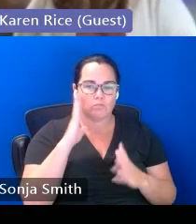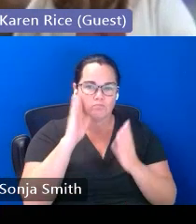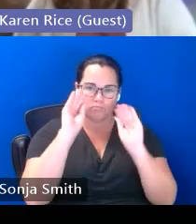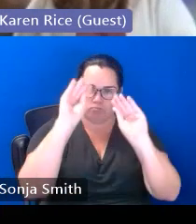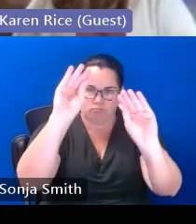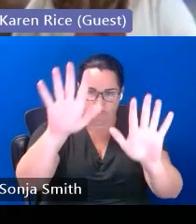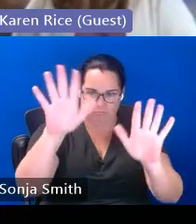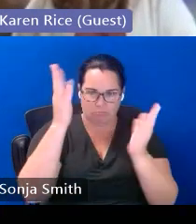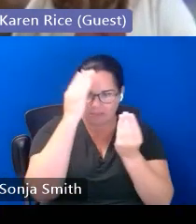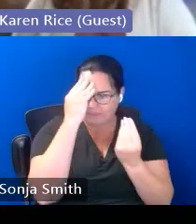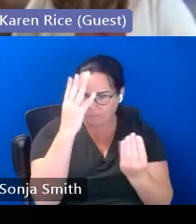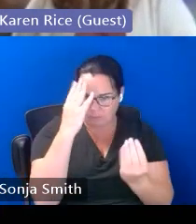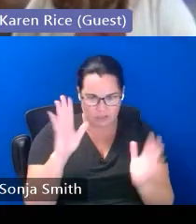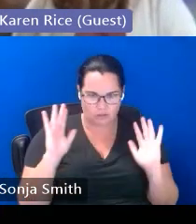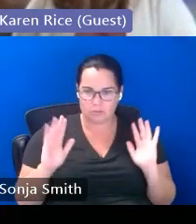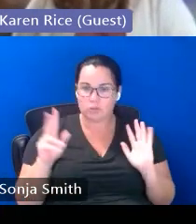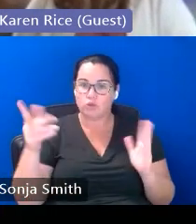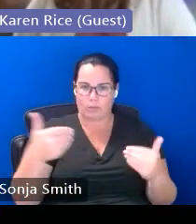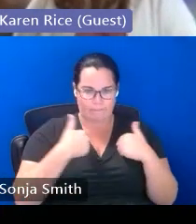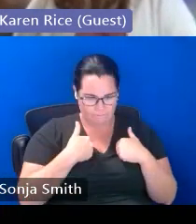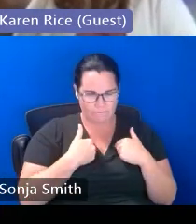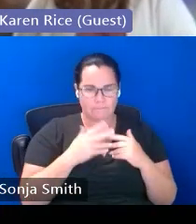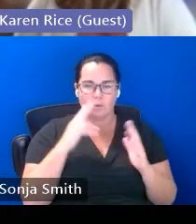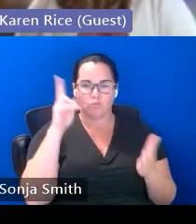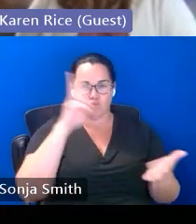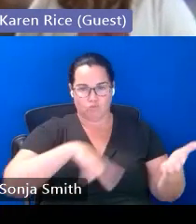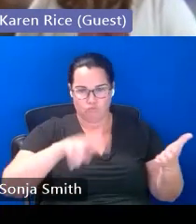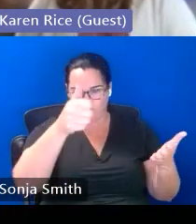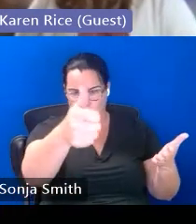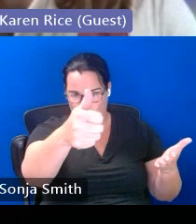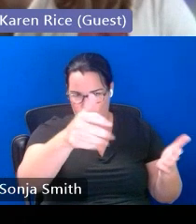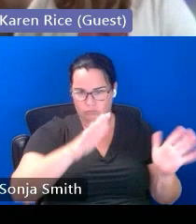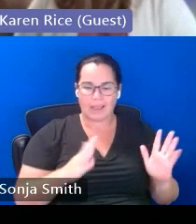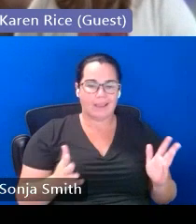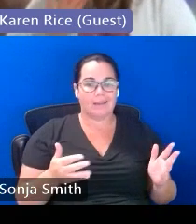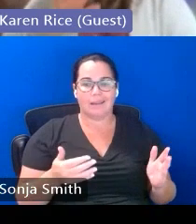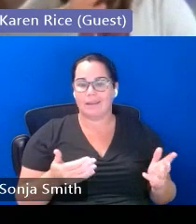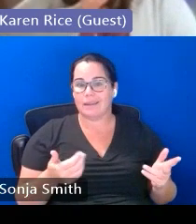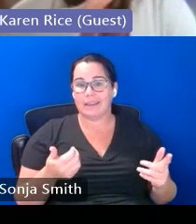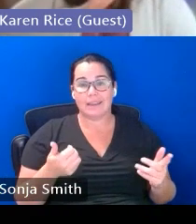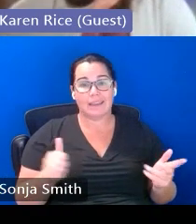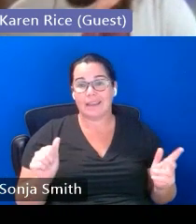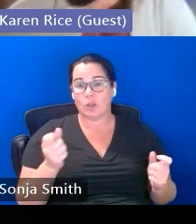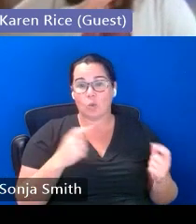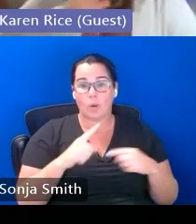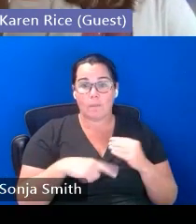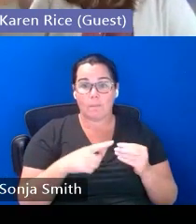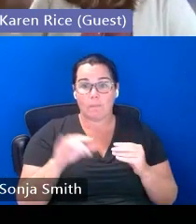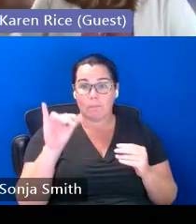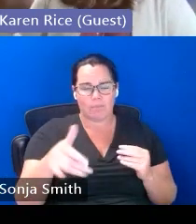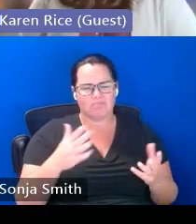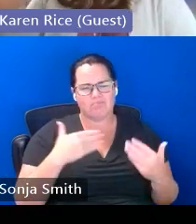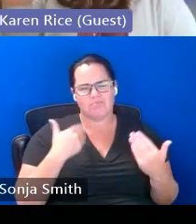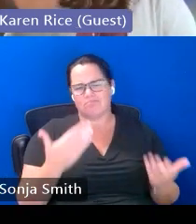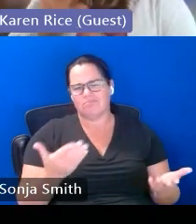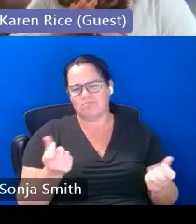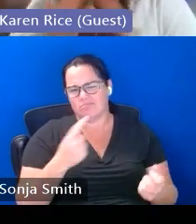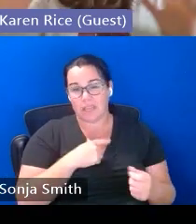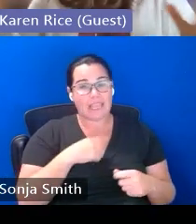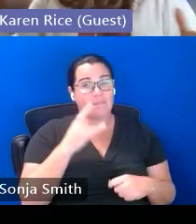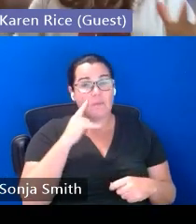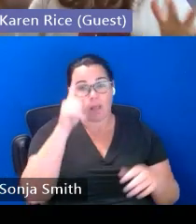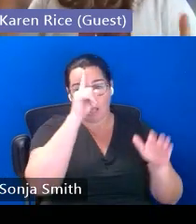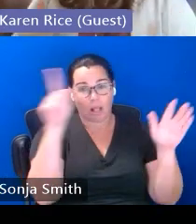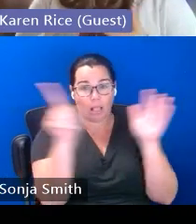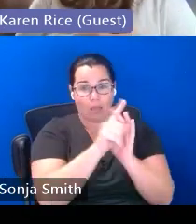can take a look at that um and i would be more than happy to answer any questions that you have about that even if you think of them two weeks from